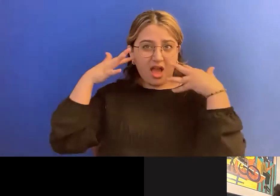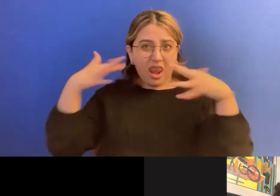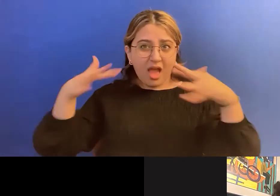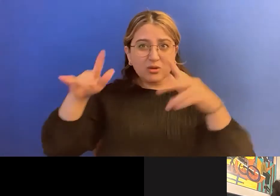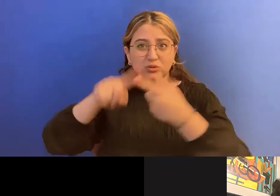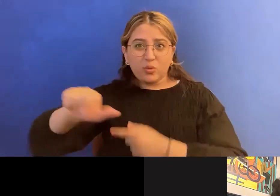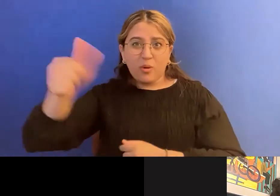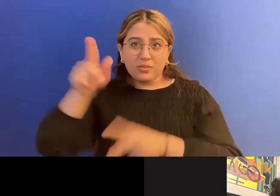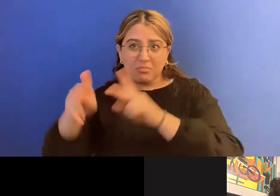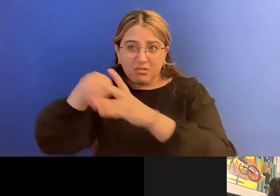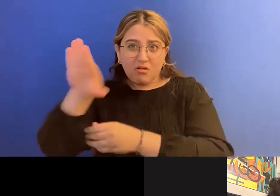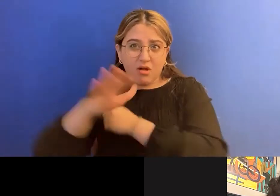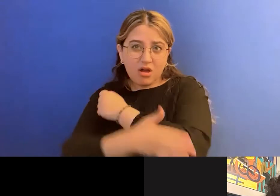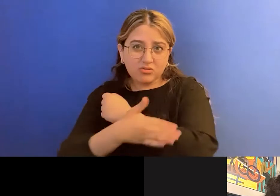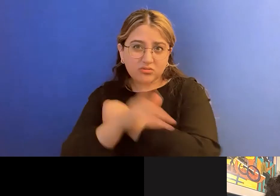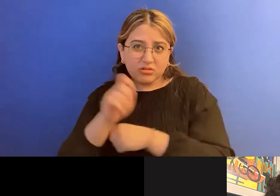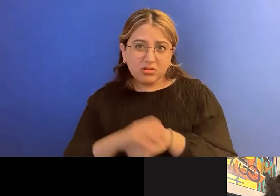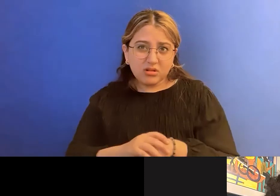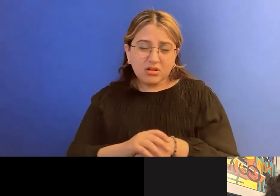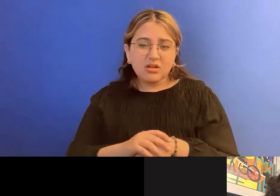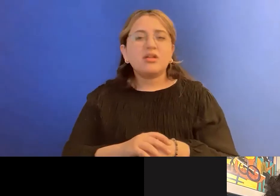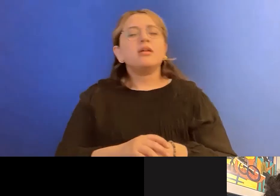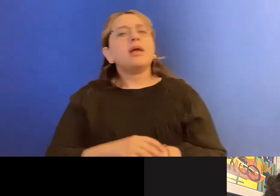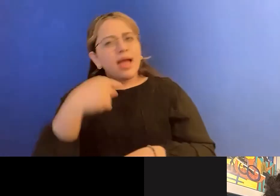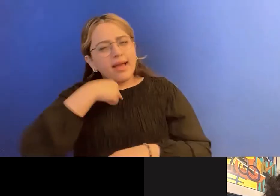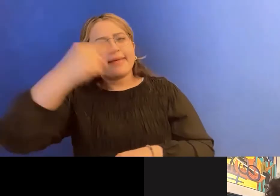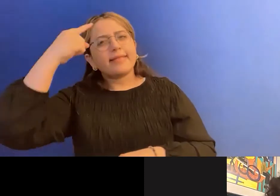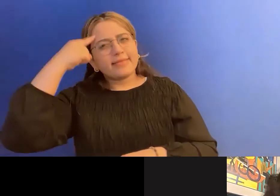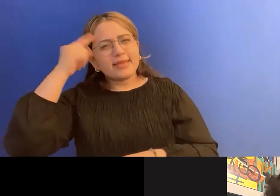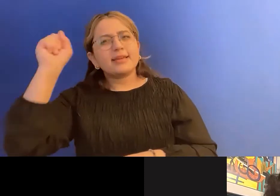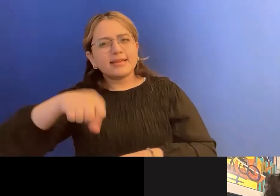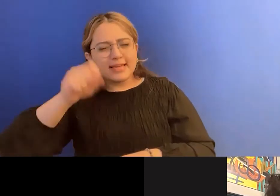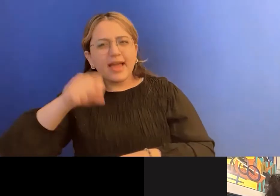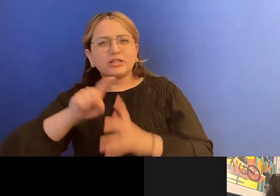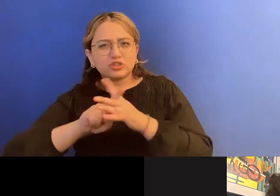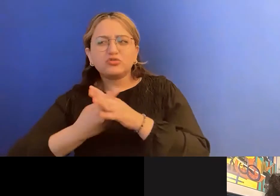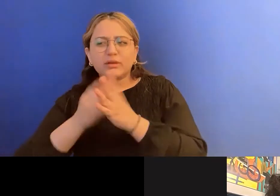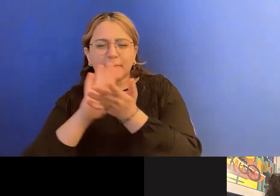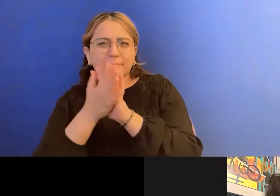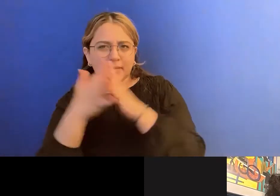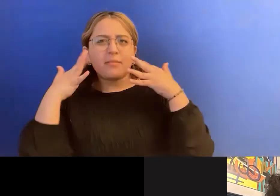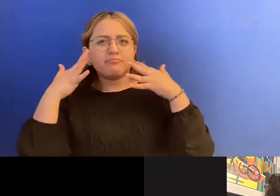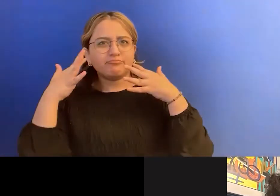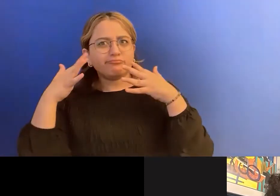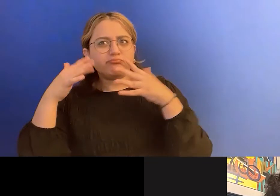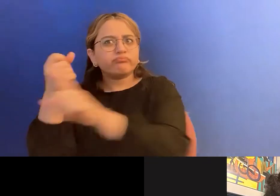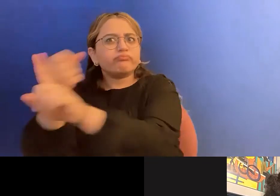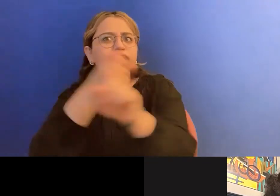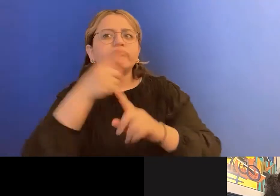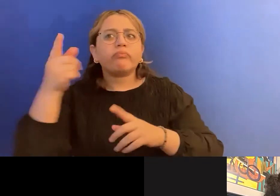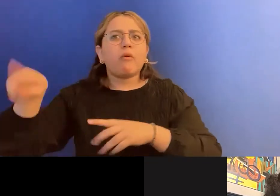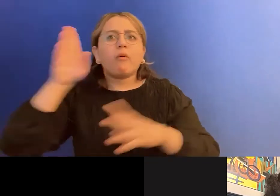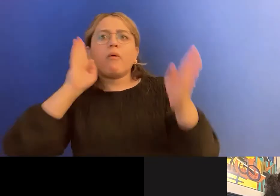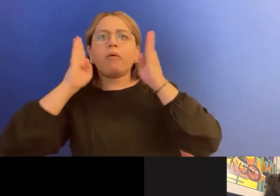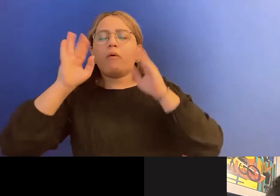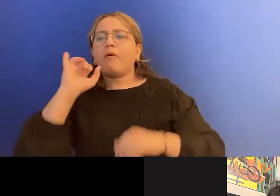people in your country? I think it is getting there. Um, when I first started out about 10 years